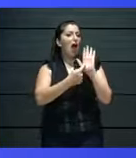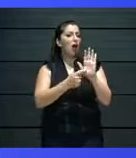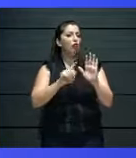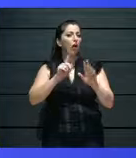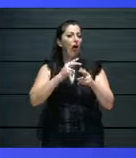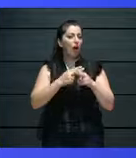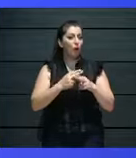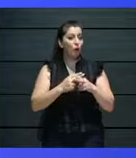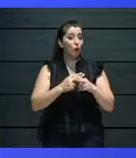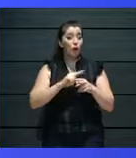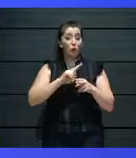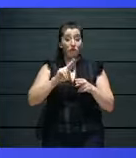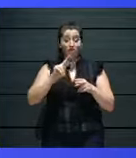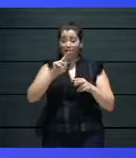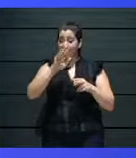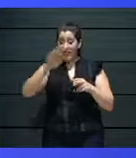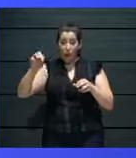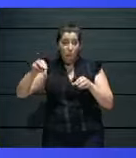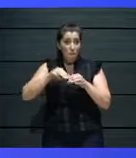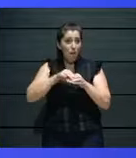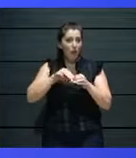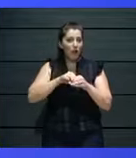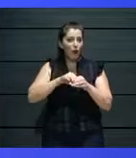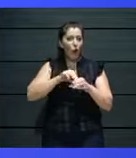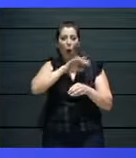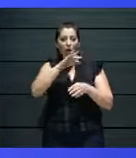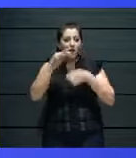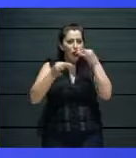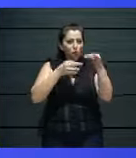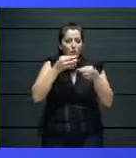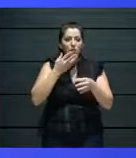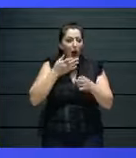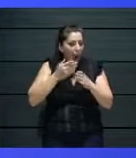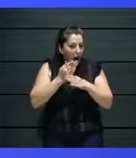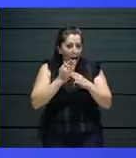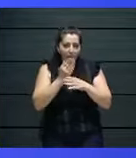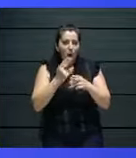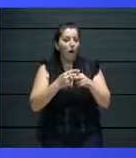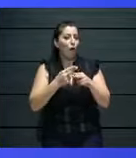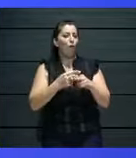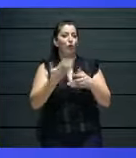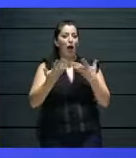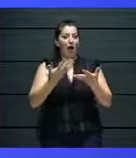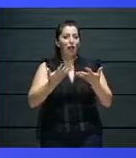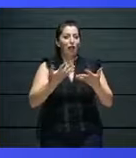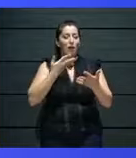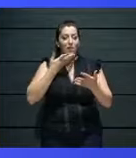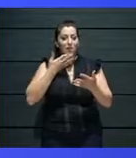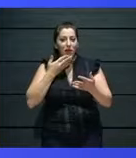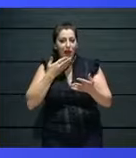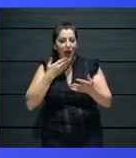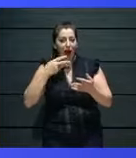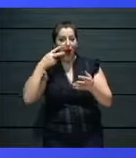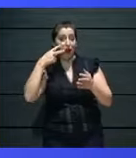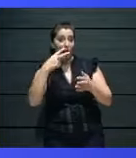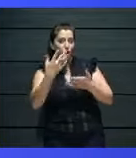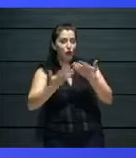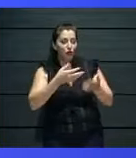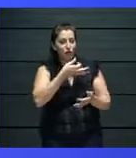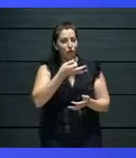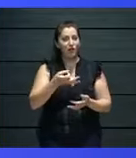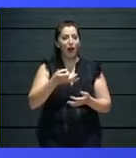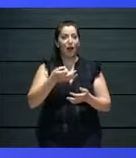something? So we're always posting in our groups, when is the campaign starting? What are you doing? And so